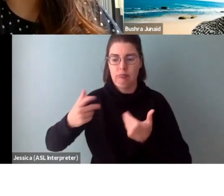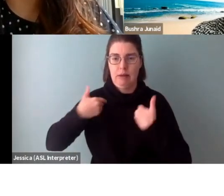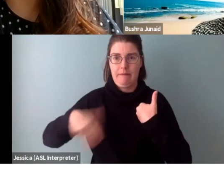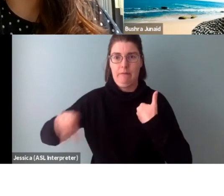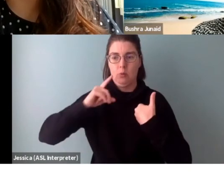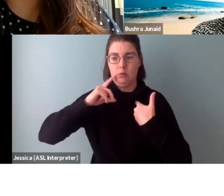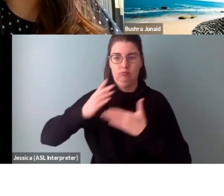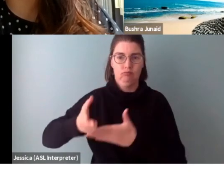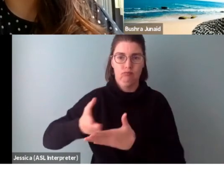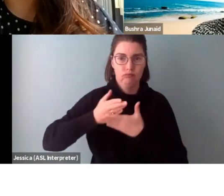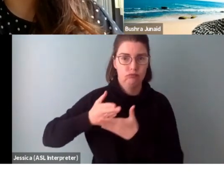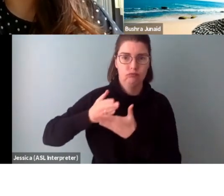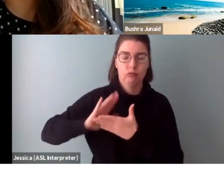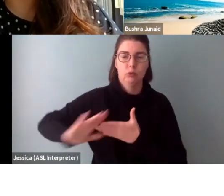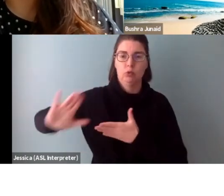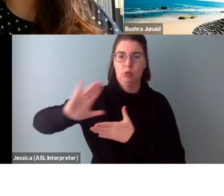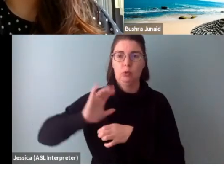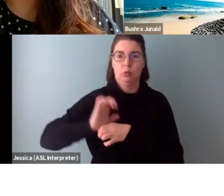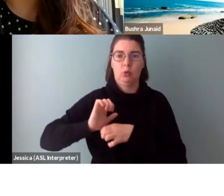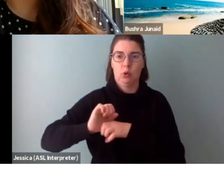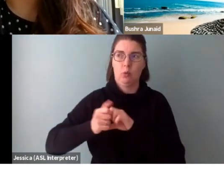work with an audience.